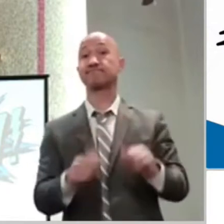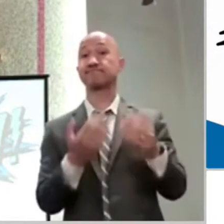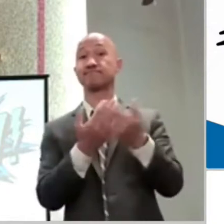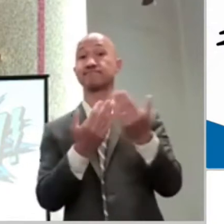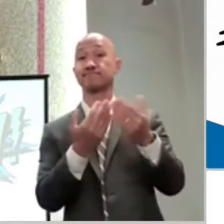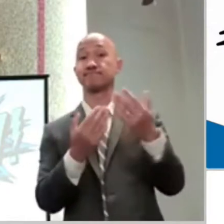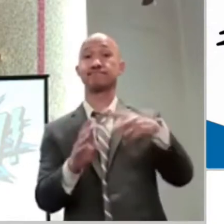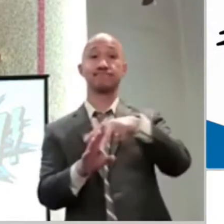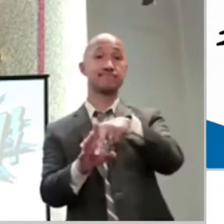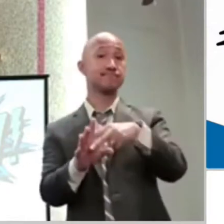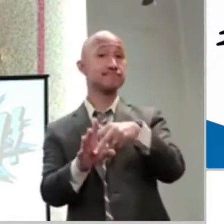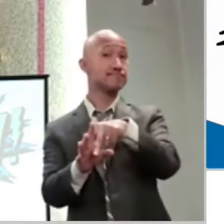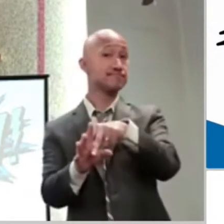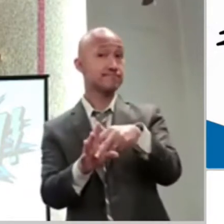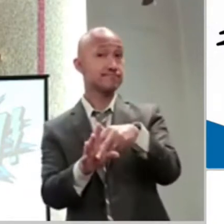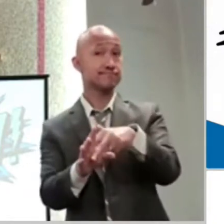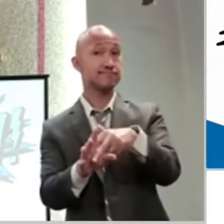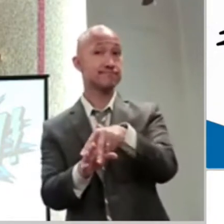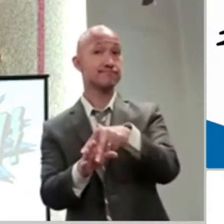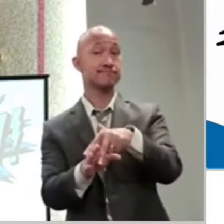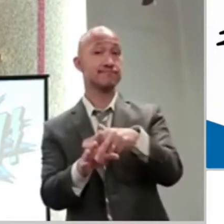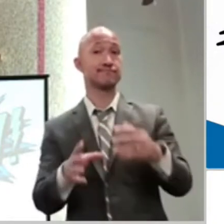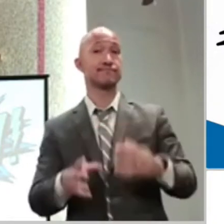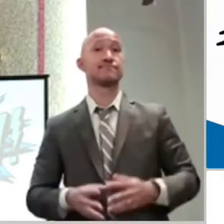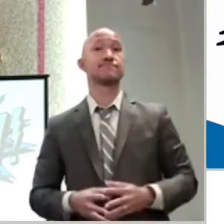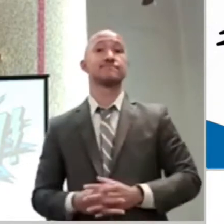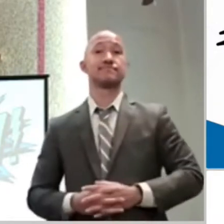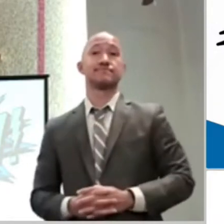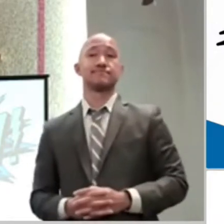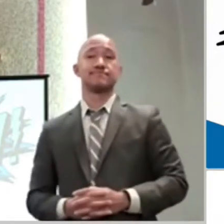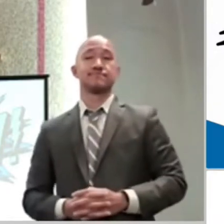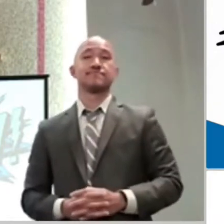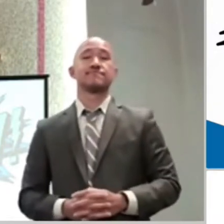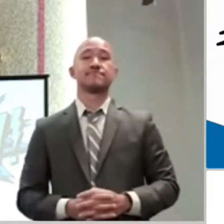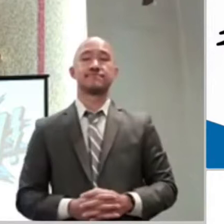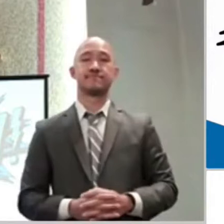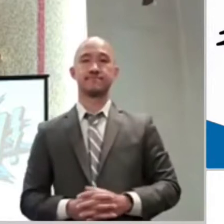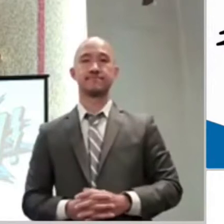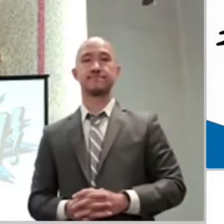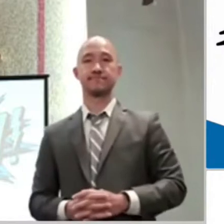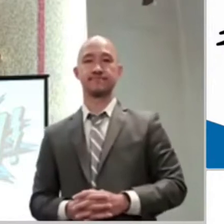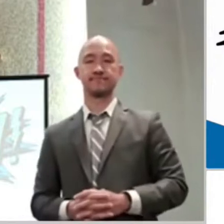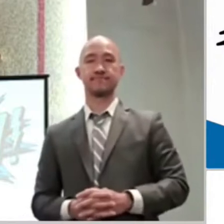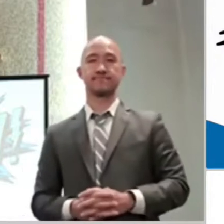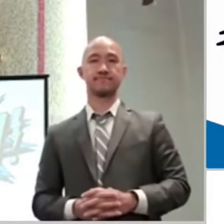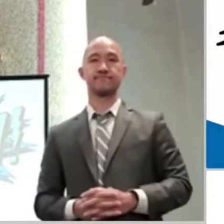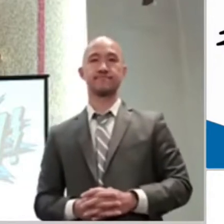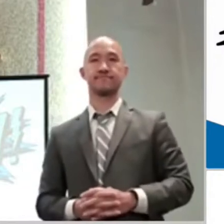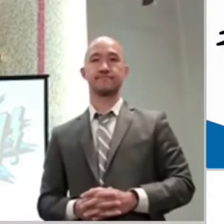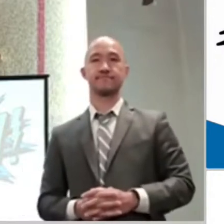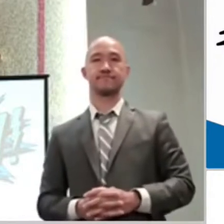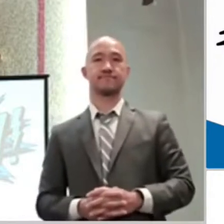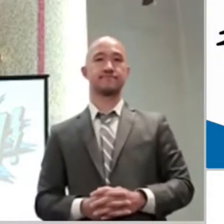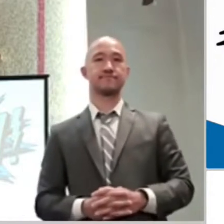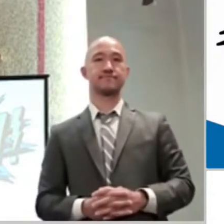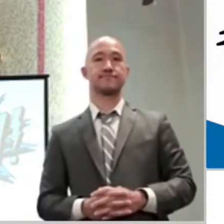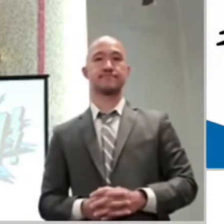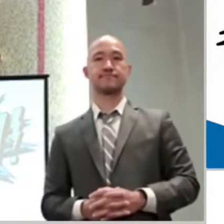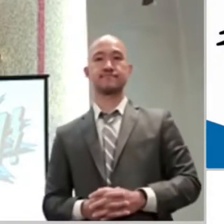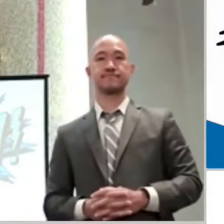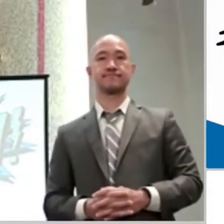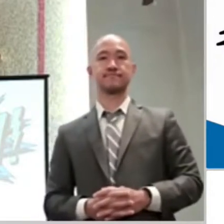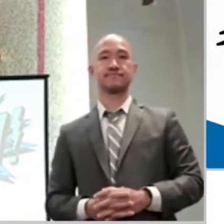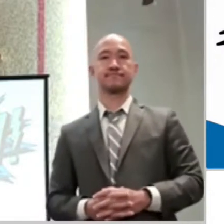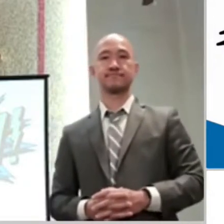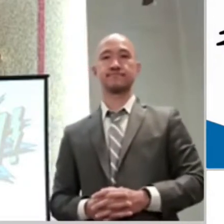emotions are emotions. They don't have any moral value. It's what you do with them. So again, faith comes by reason